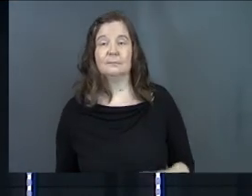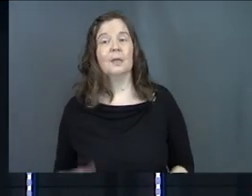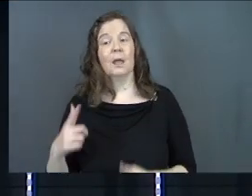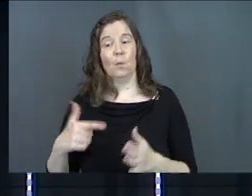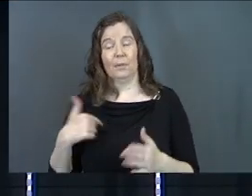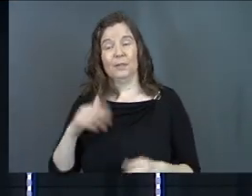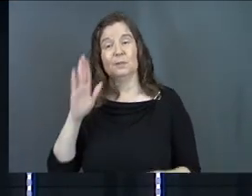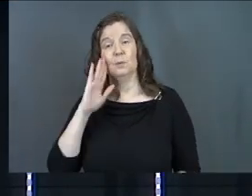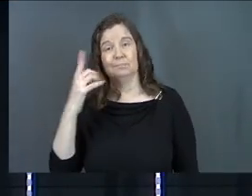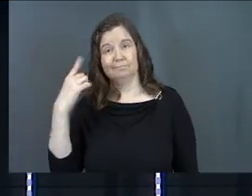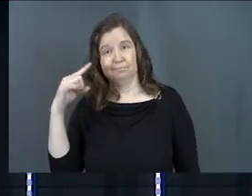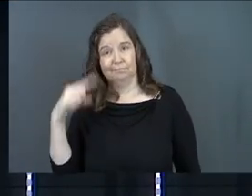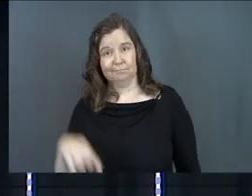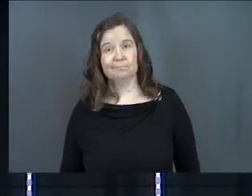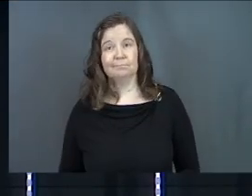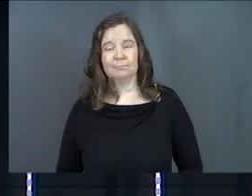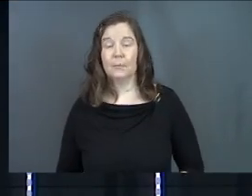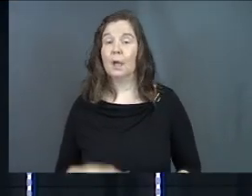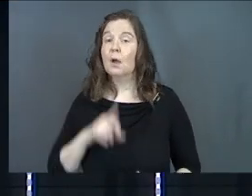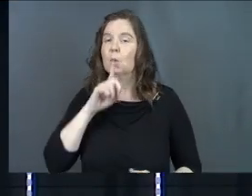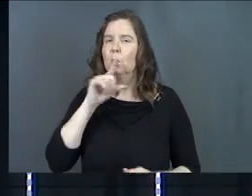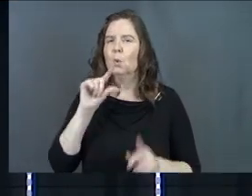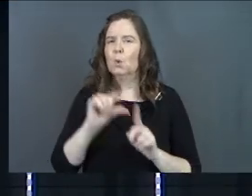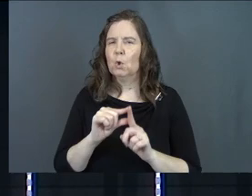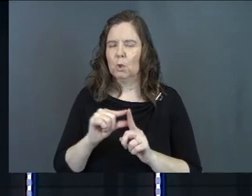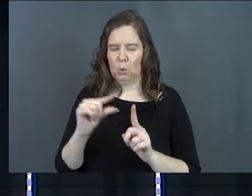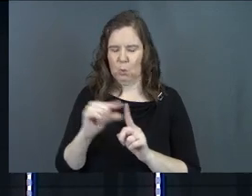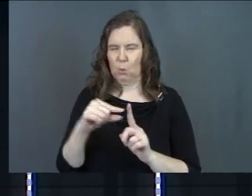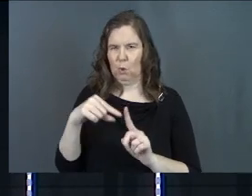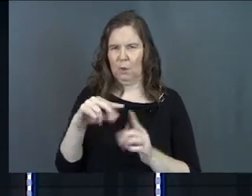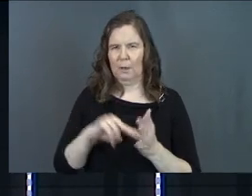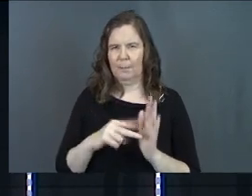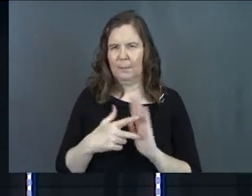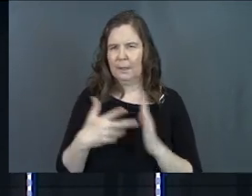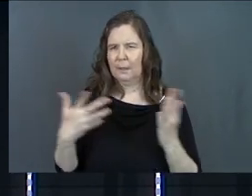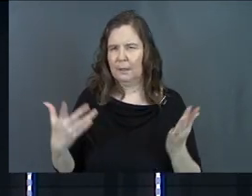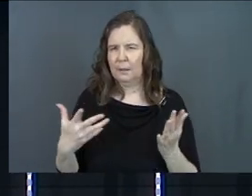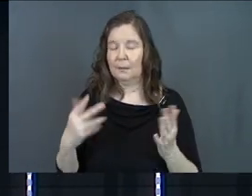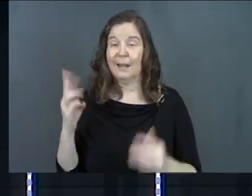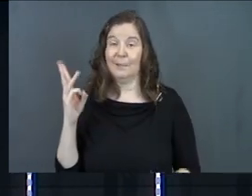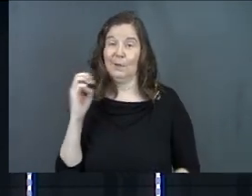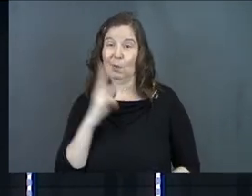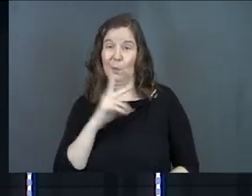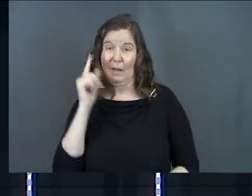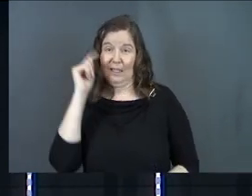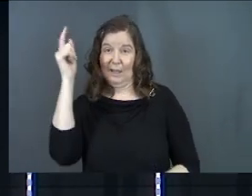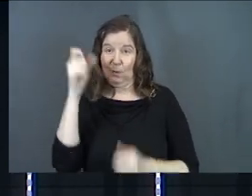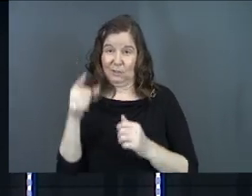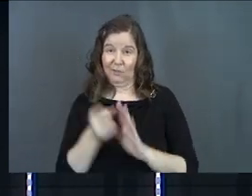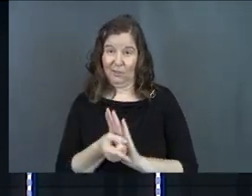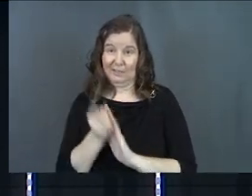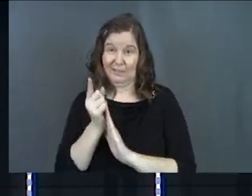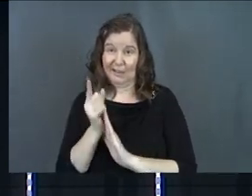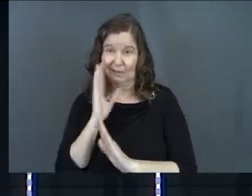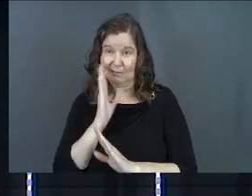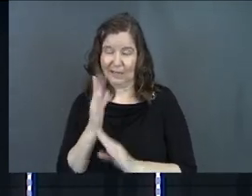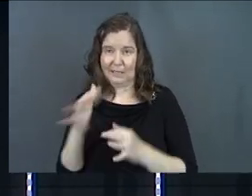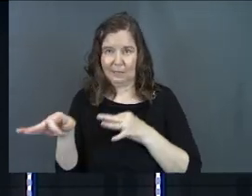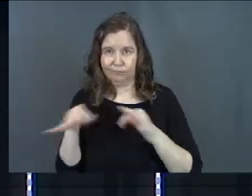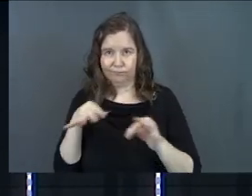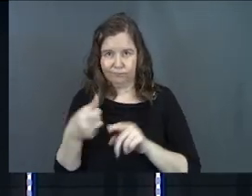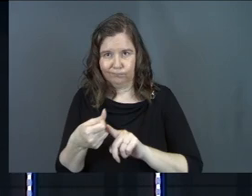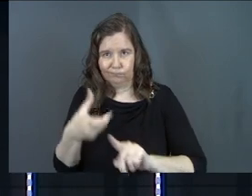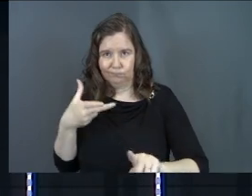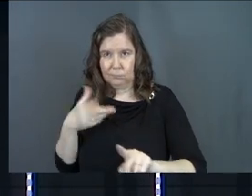That's what this is going to be. Now true word. What's word there? I'm going get weird and theological with you for just a second as I